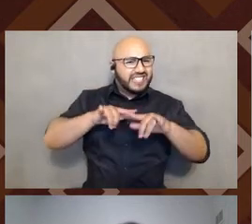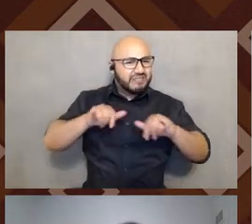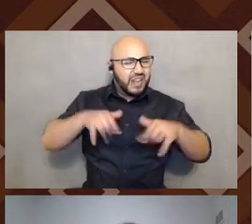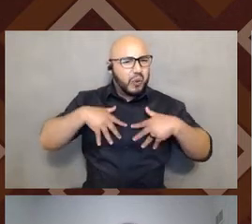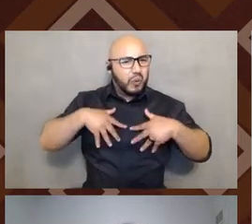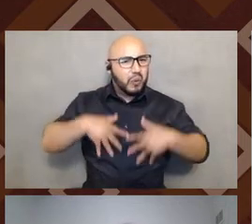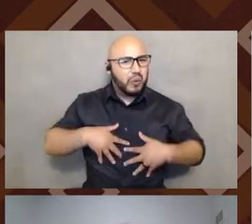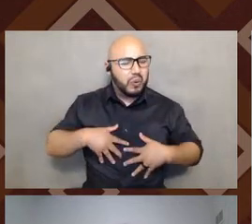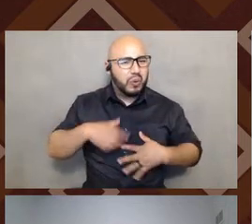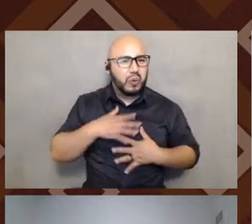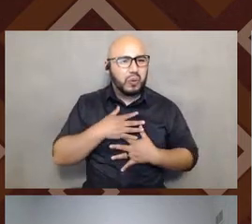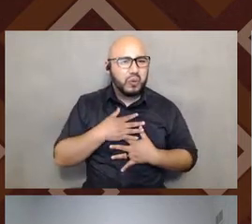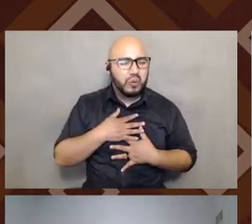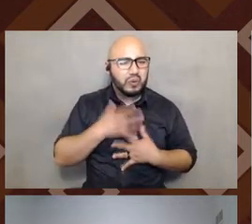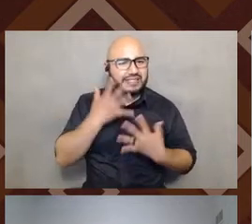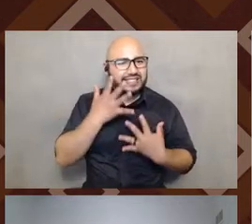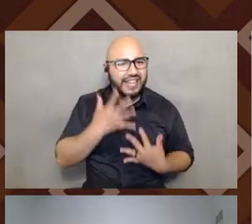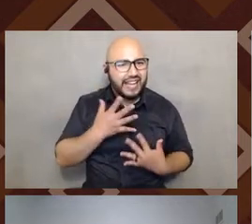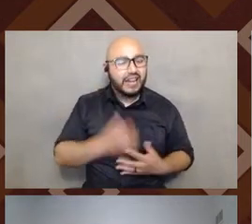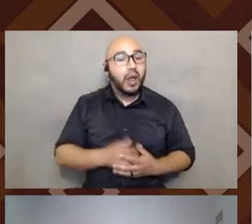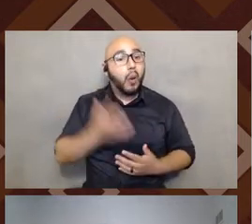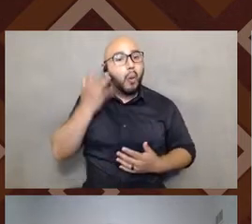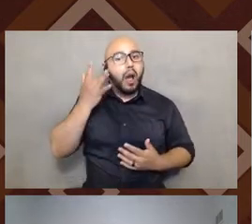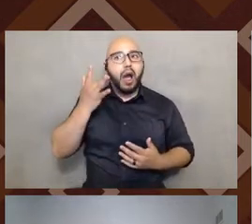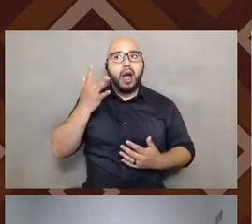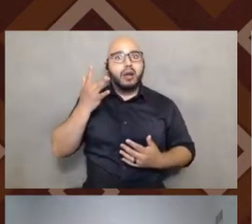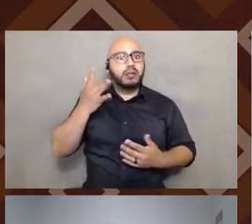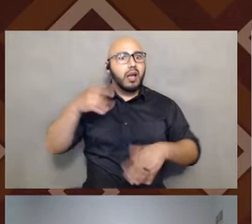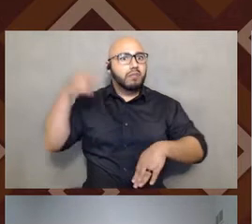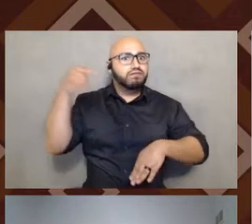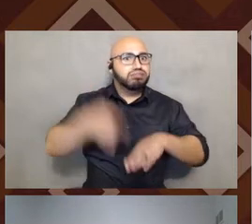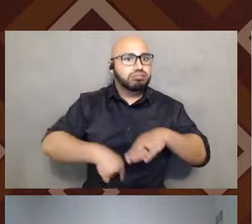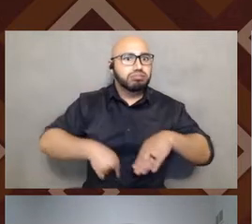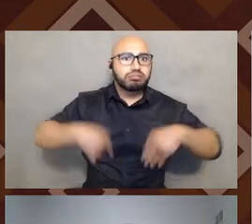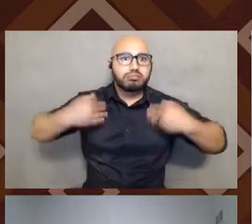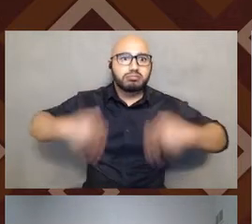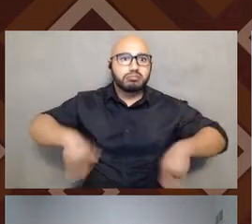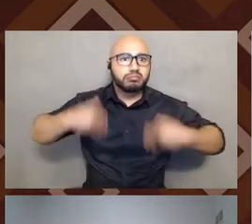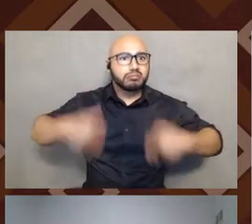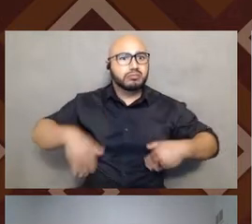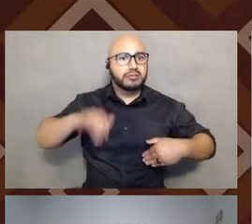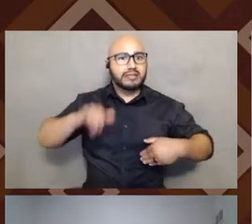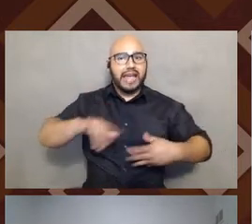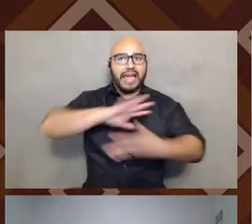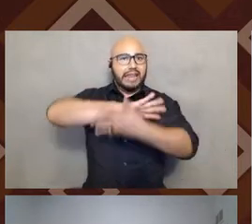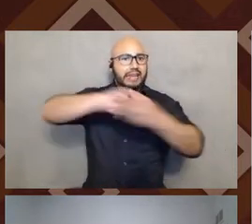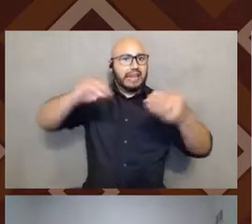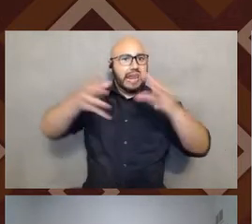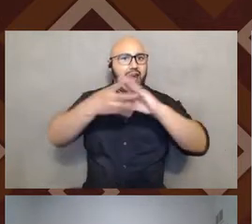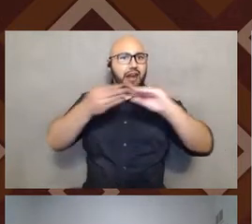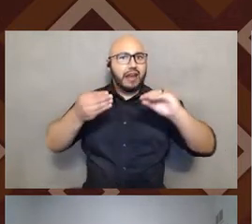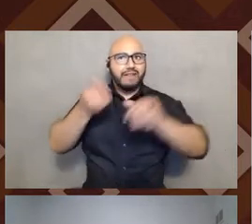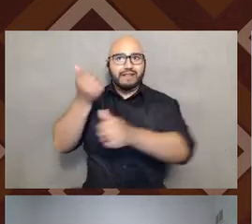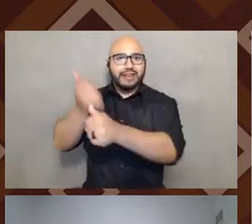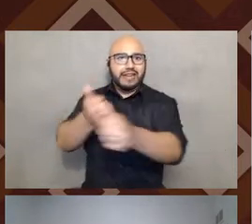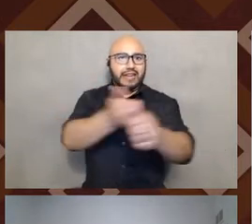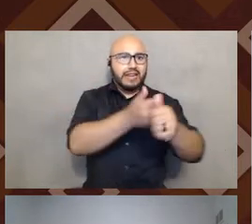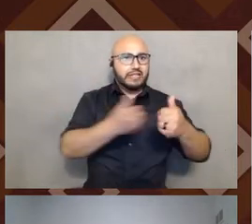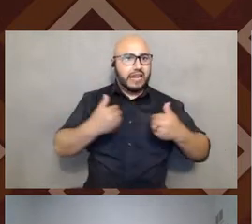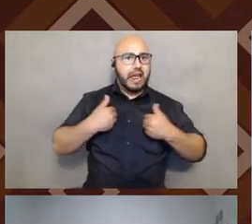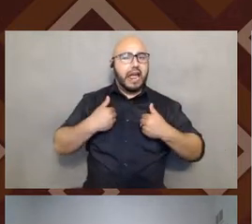time. Because, like, it tells a lot, right, about what that narrative may mean then, that each of us have. Um,